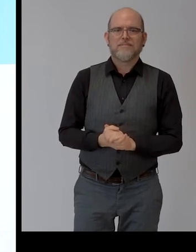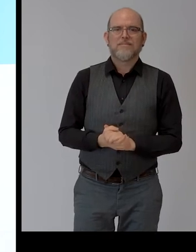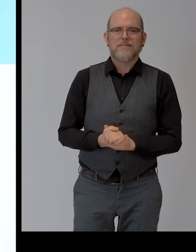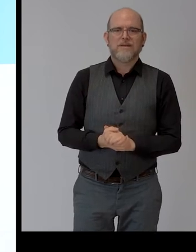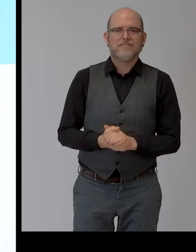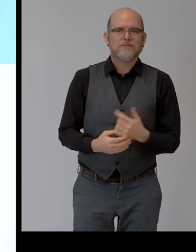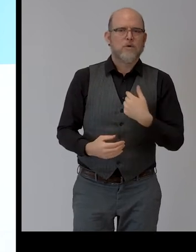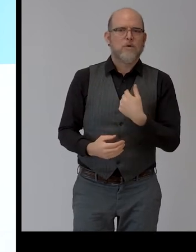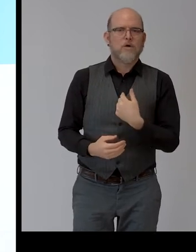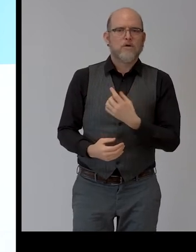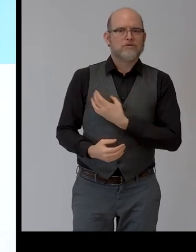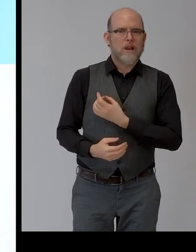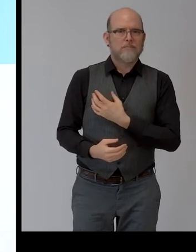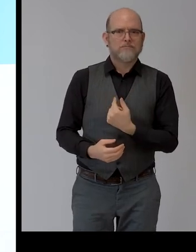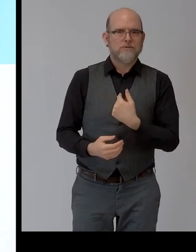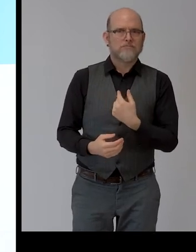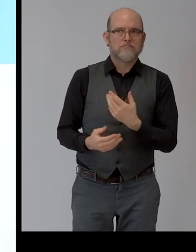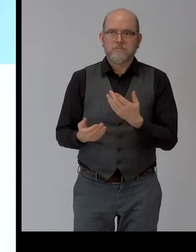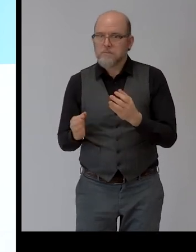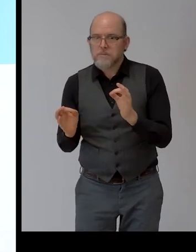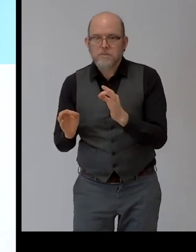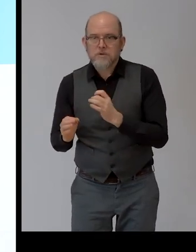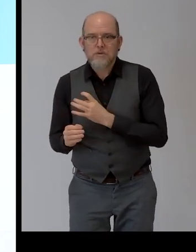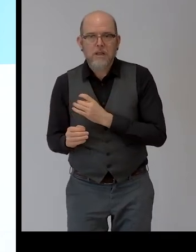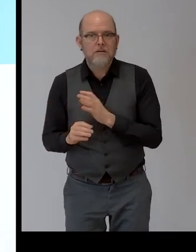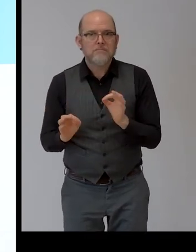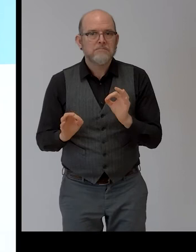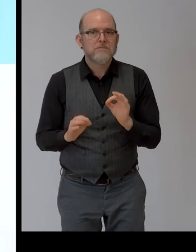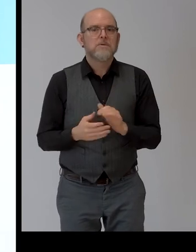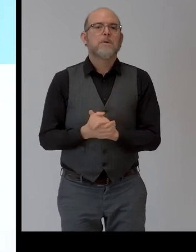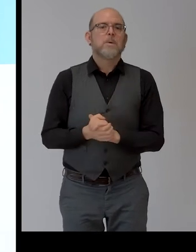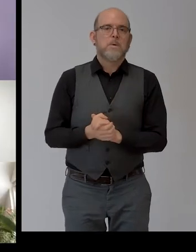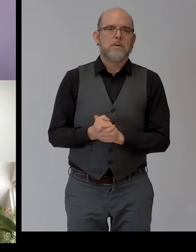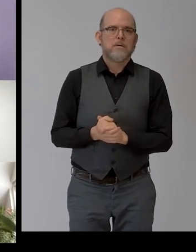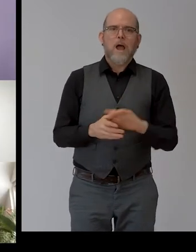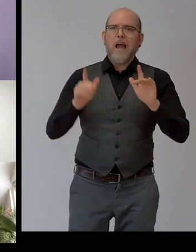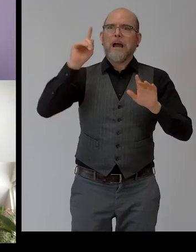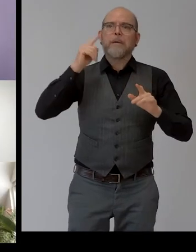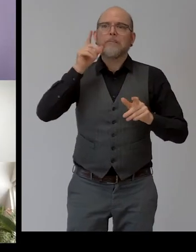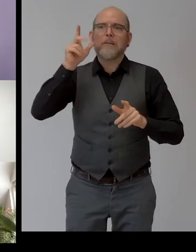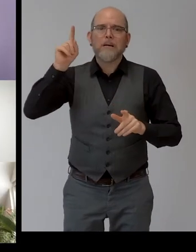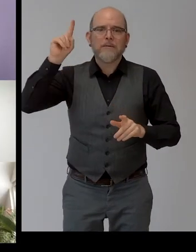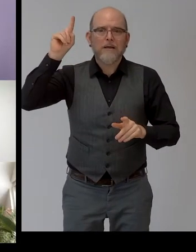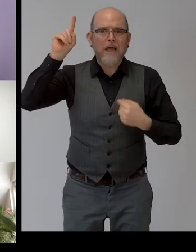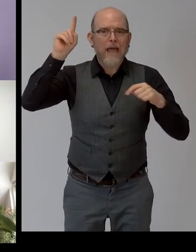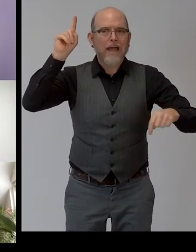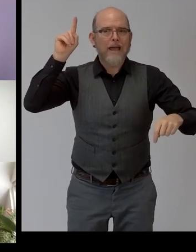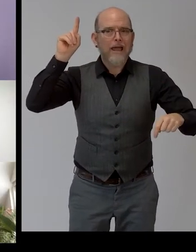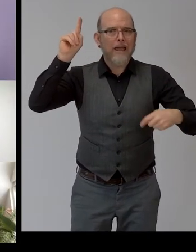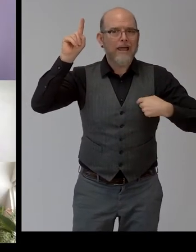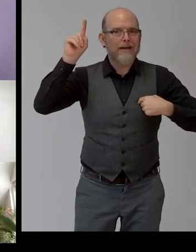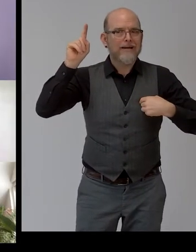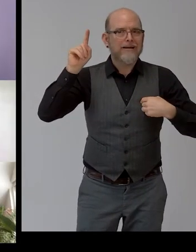I just hear that I'm not here. The next University of Vermont. I'm here. Ah, you're here. The stage is yours.